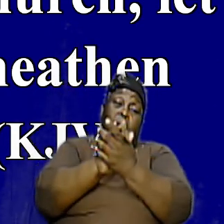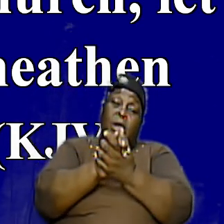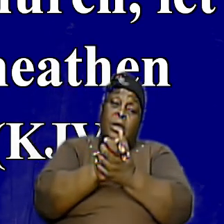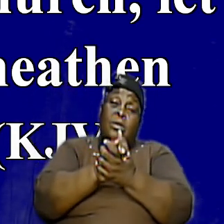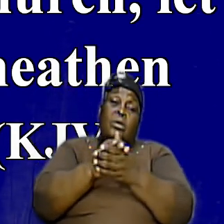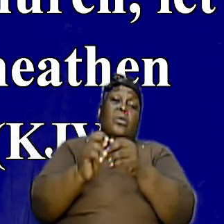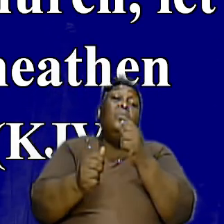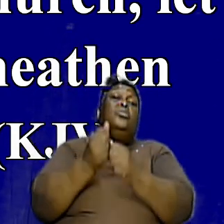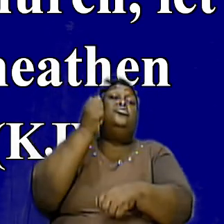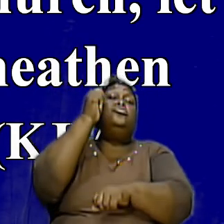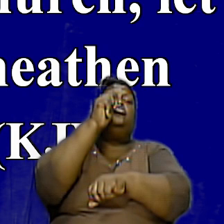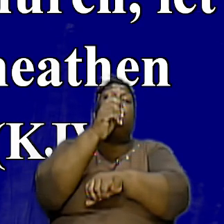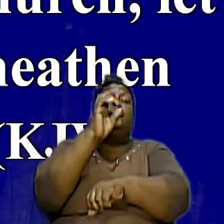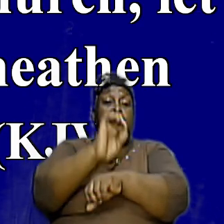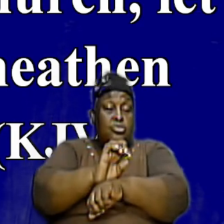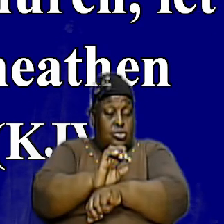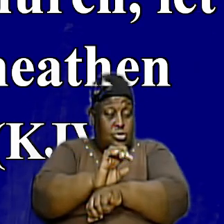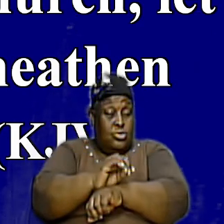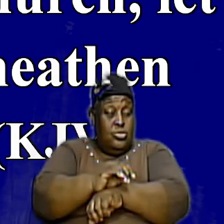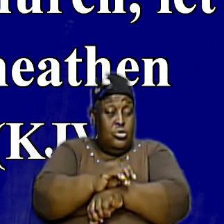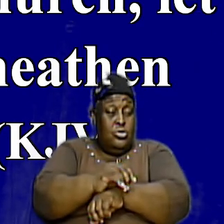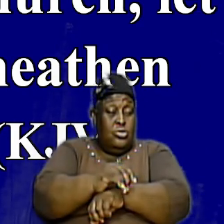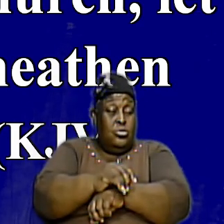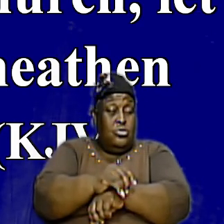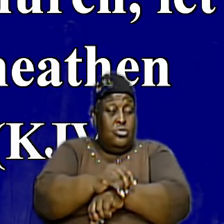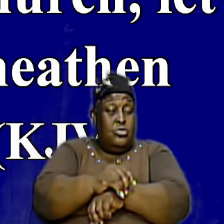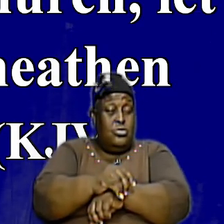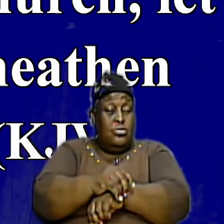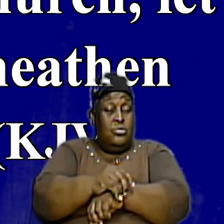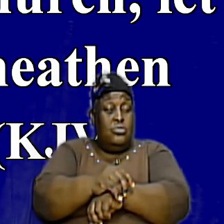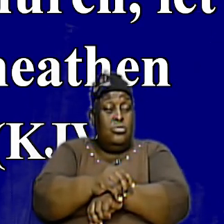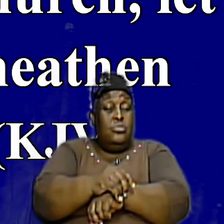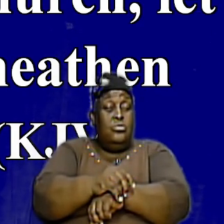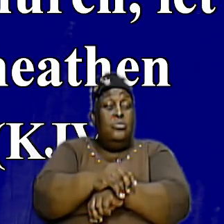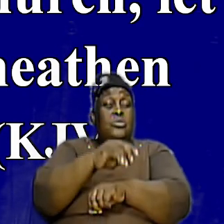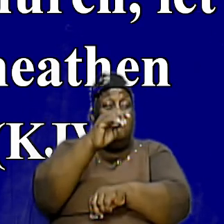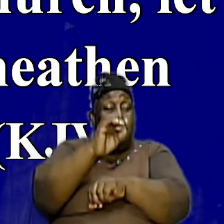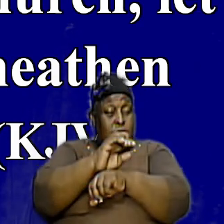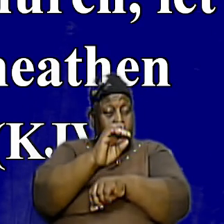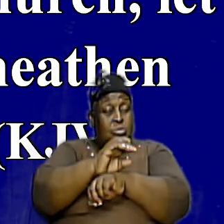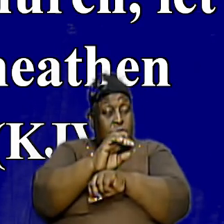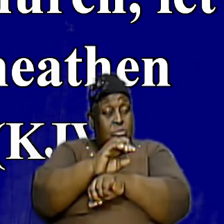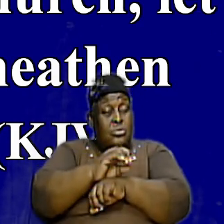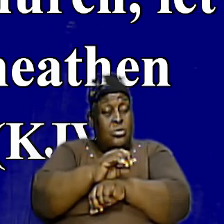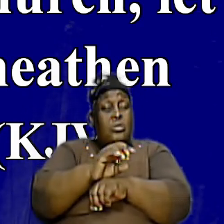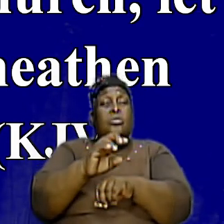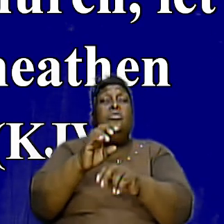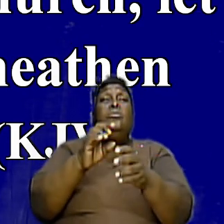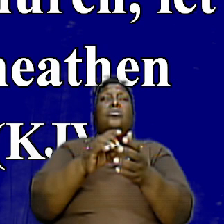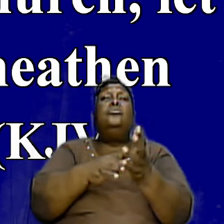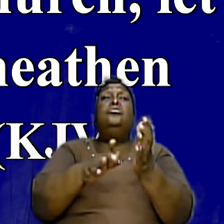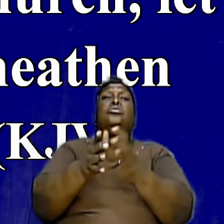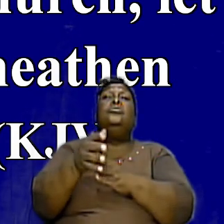Yes Individual That Will Go Up But He Is Going To It Is The Church That He Is Coming For His Bride